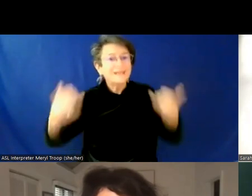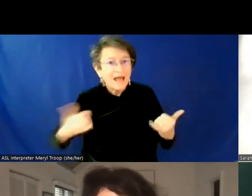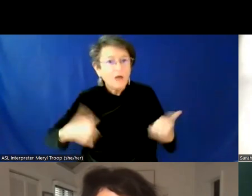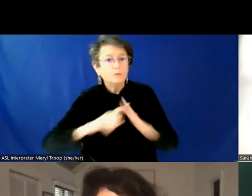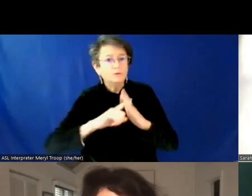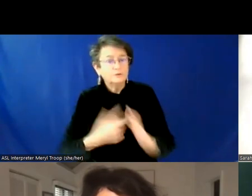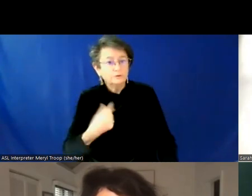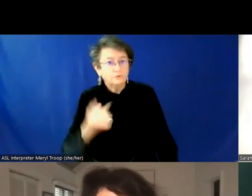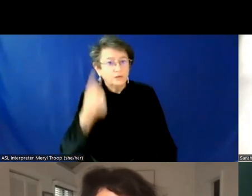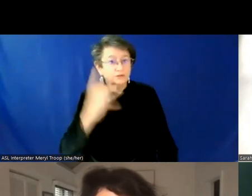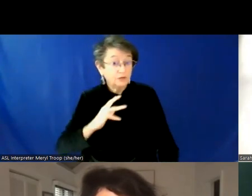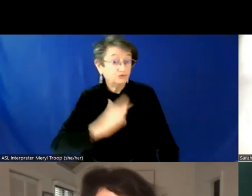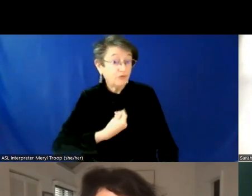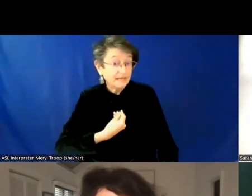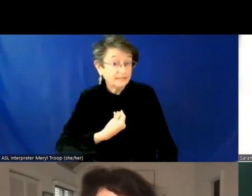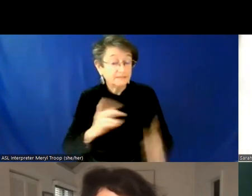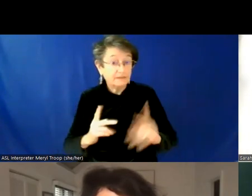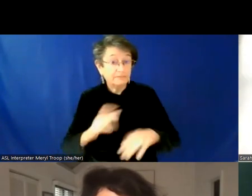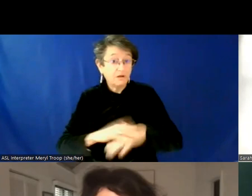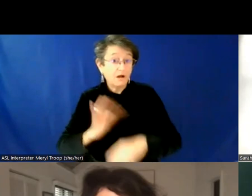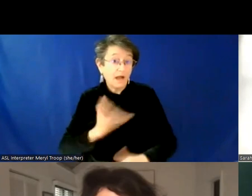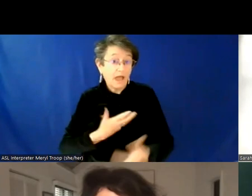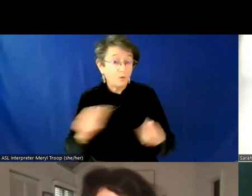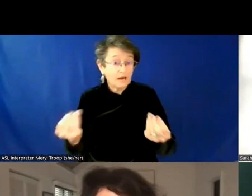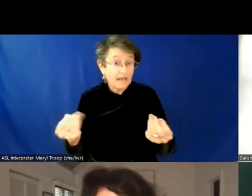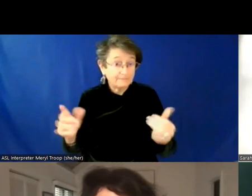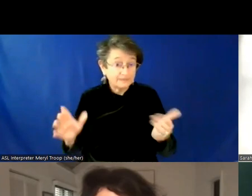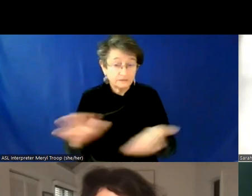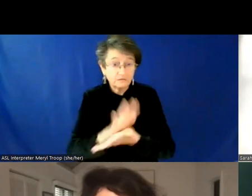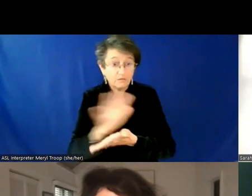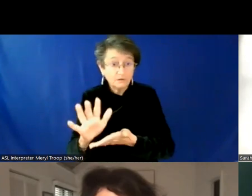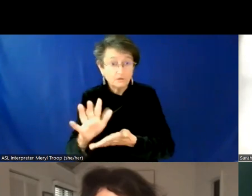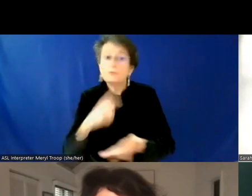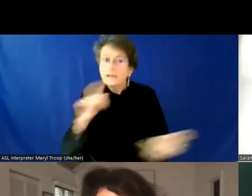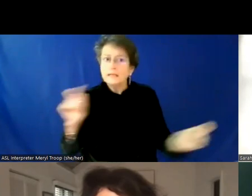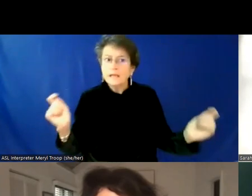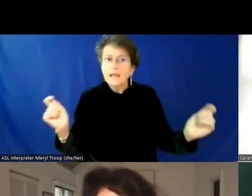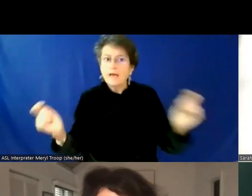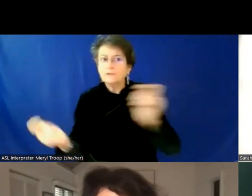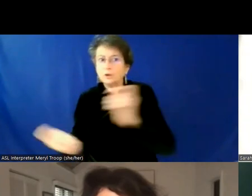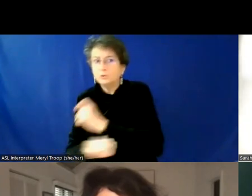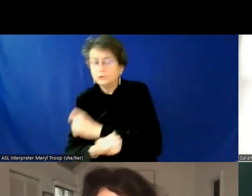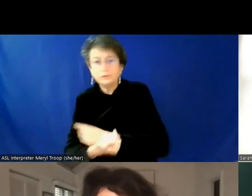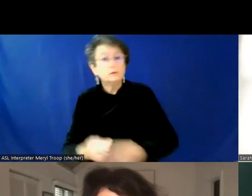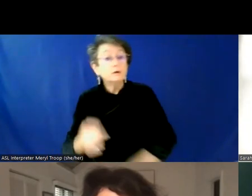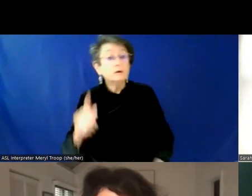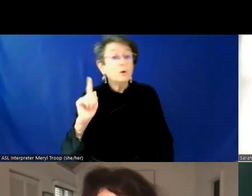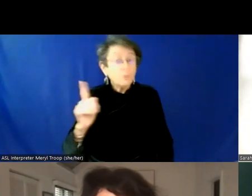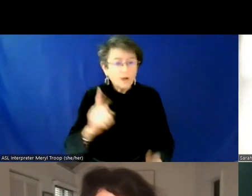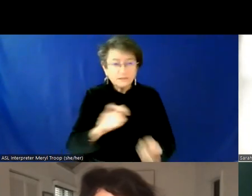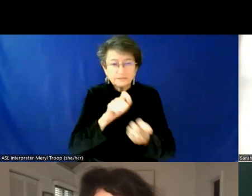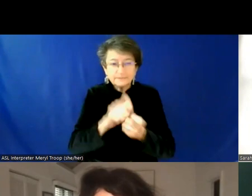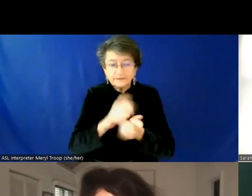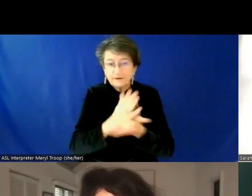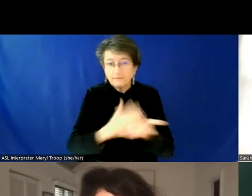so there's been a significant evolution of that over time. I think one concrete piece that I'll talk about, um, is